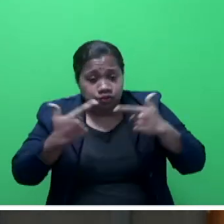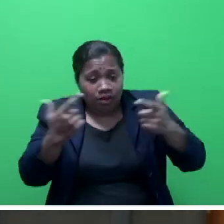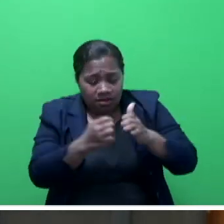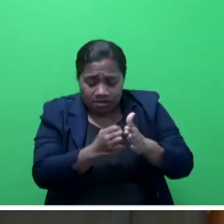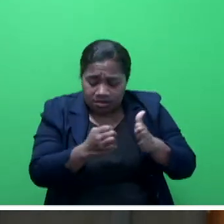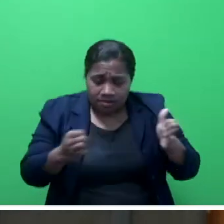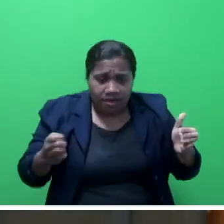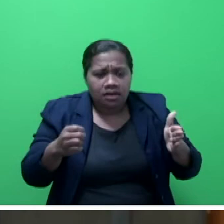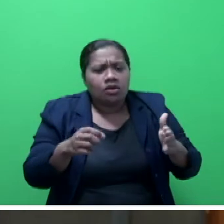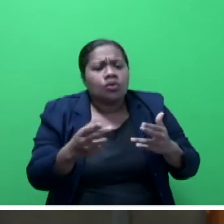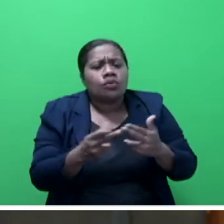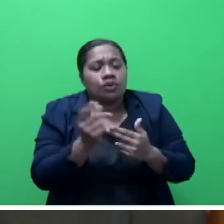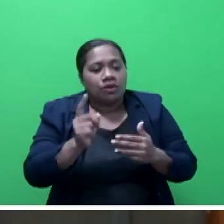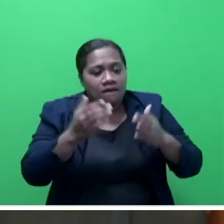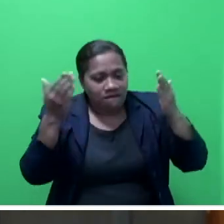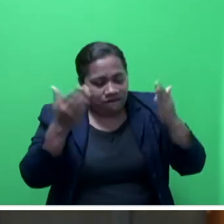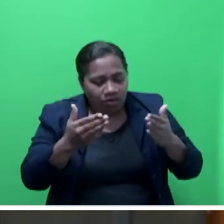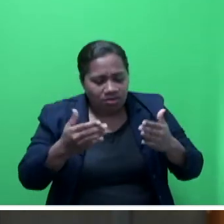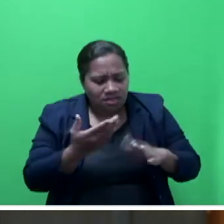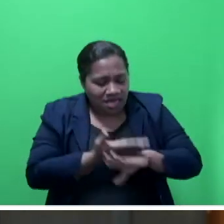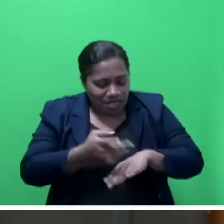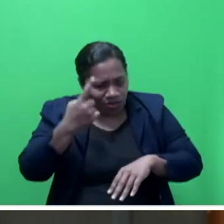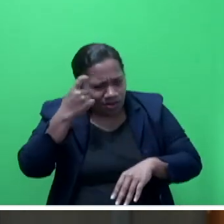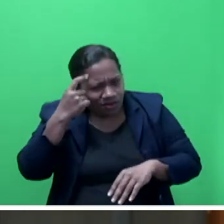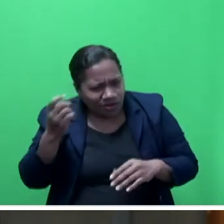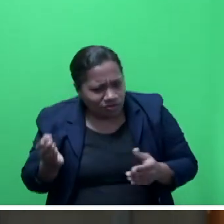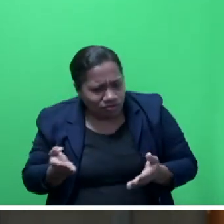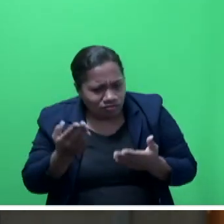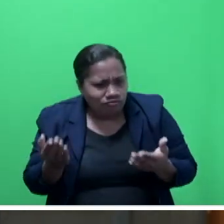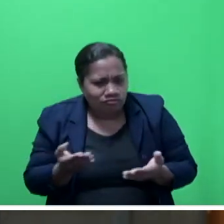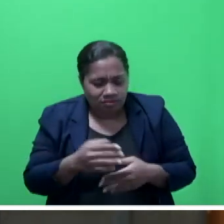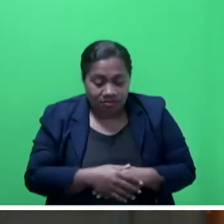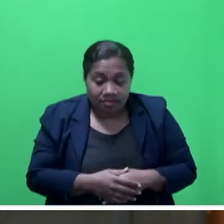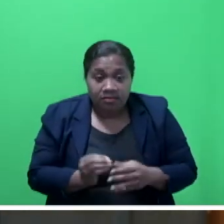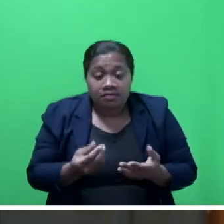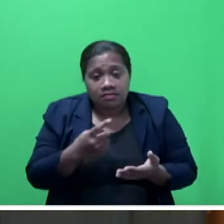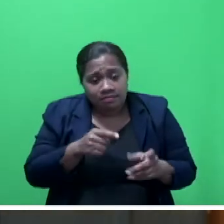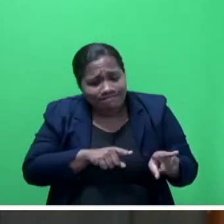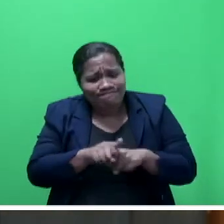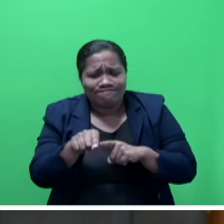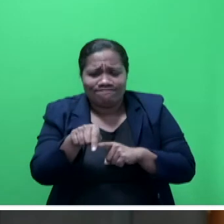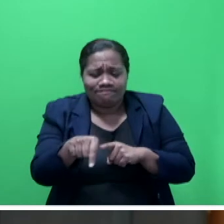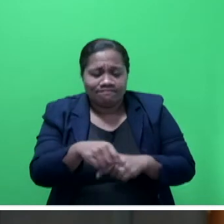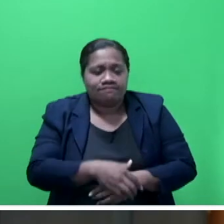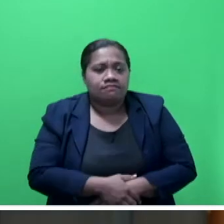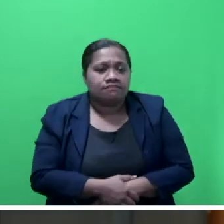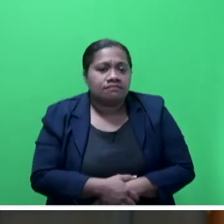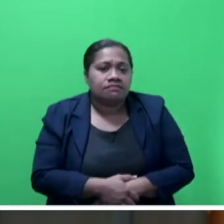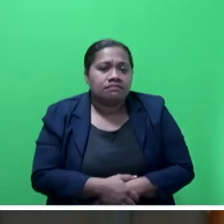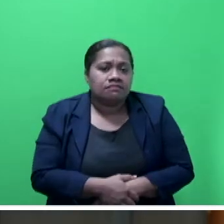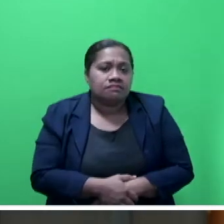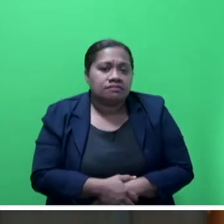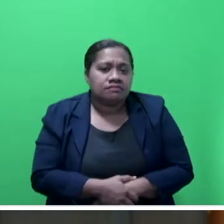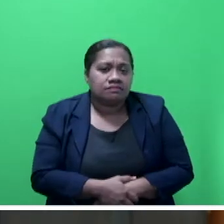focus on new ideas and innovation that promotes local area solutions to youth issues. This